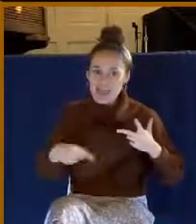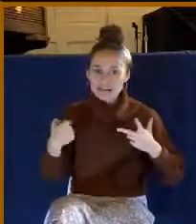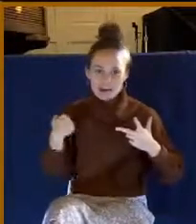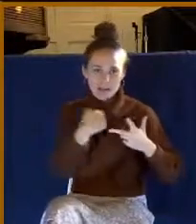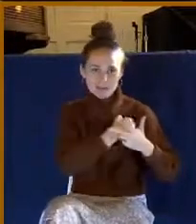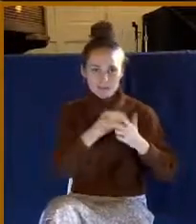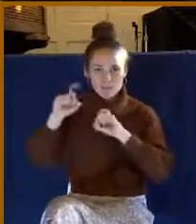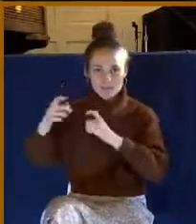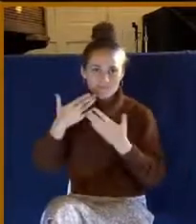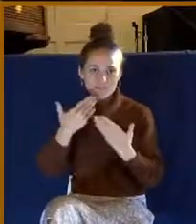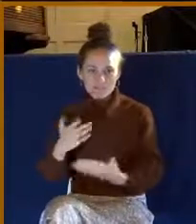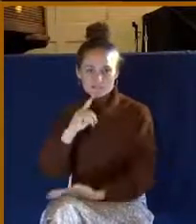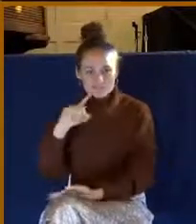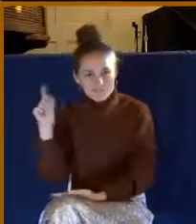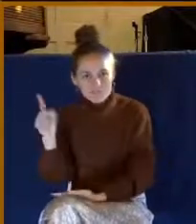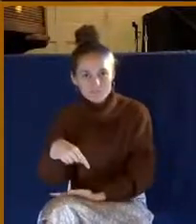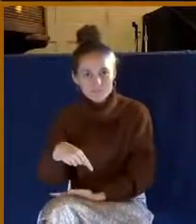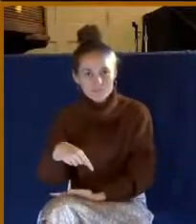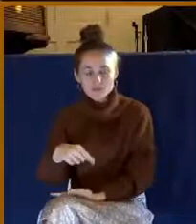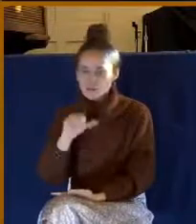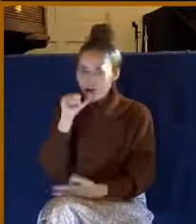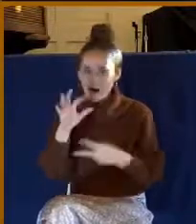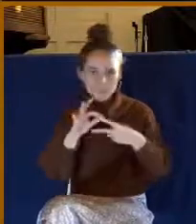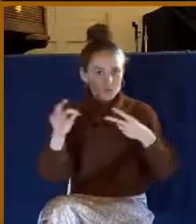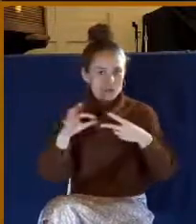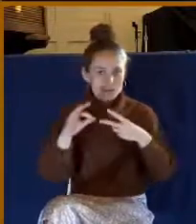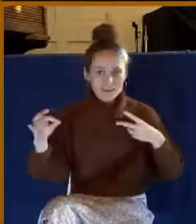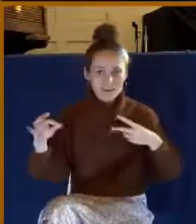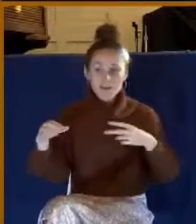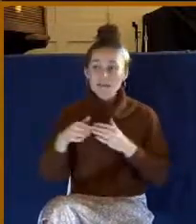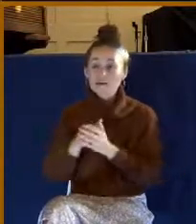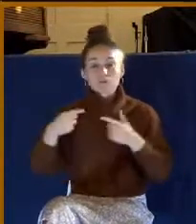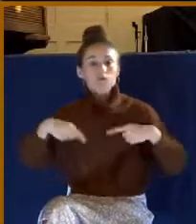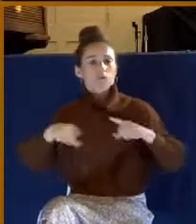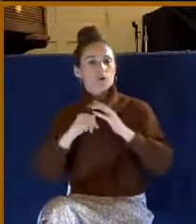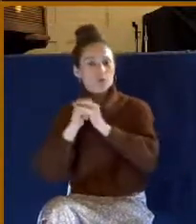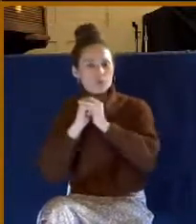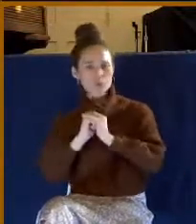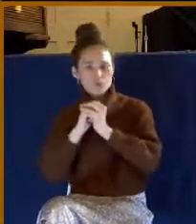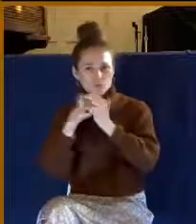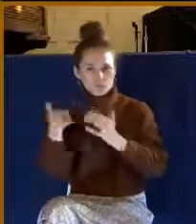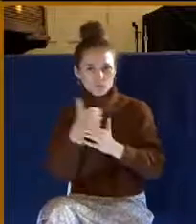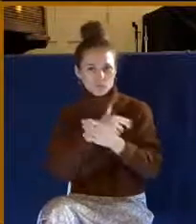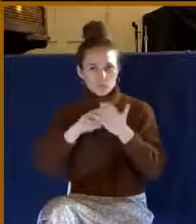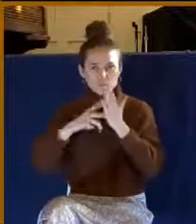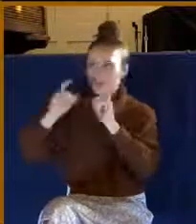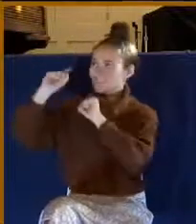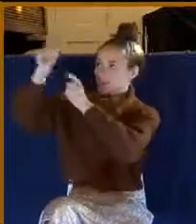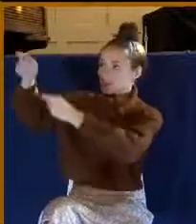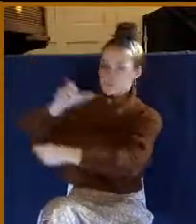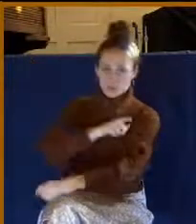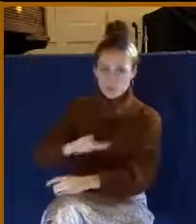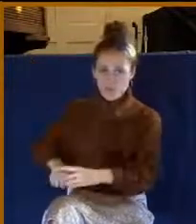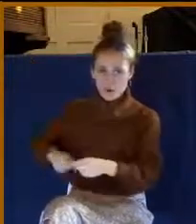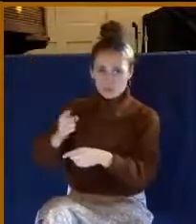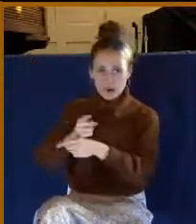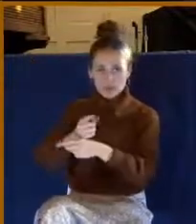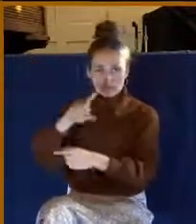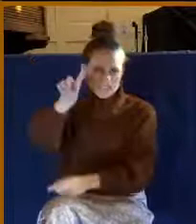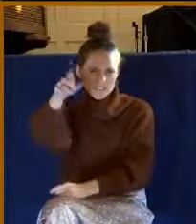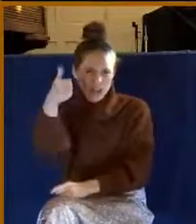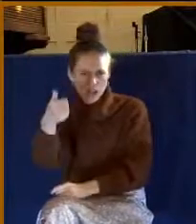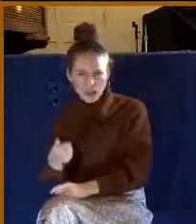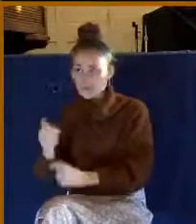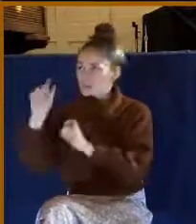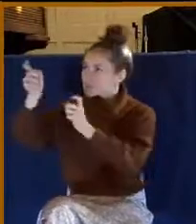it's just like we are to give to the Lord. know, part of our worship service is in giving. Also, part of our worship is just in